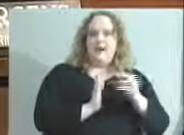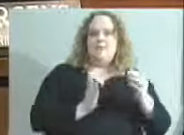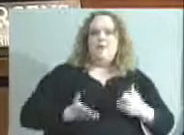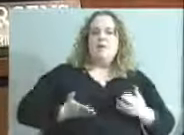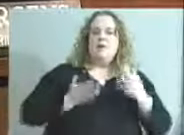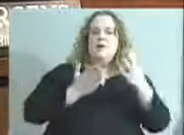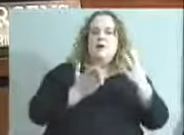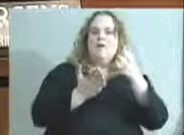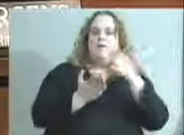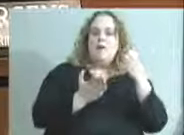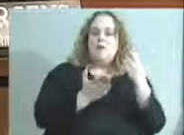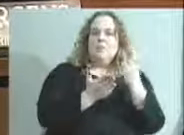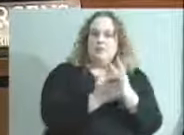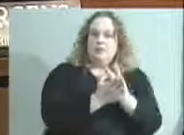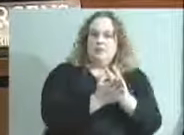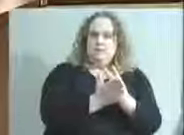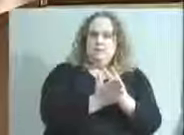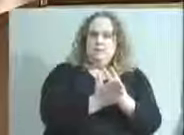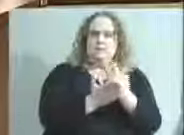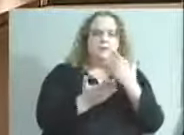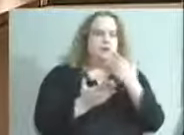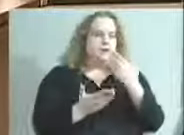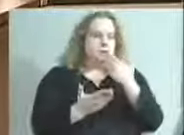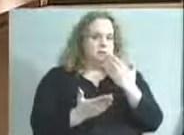the meeting. Thank you, Dr. Hargens.